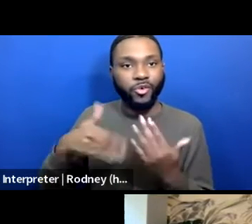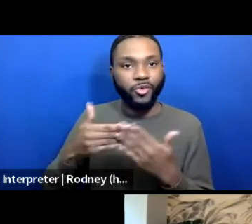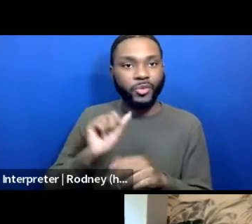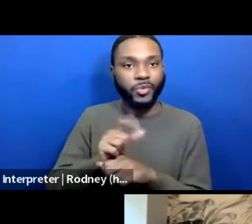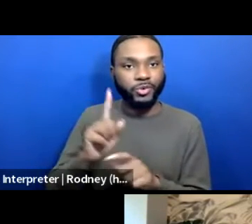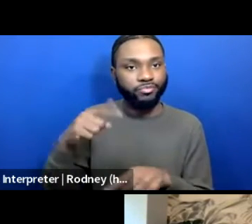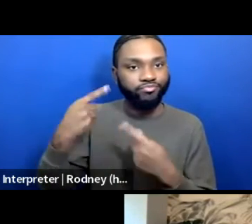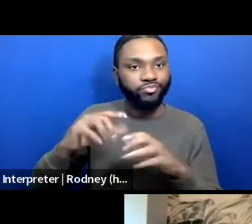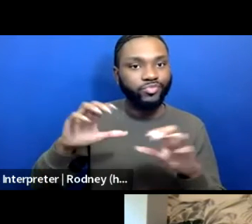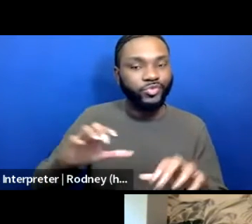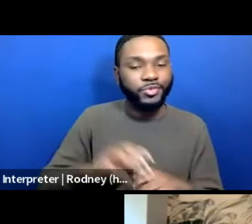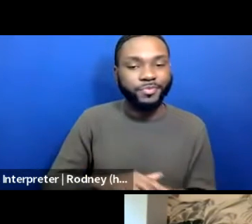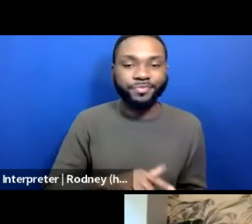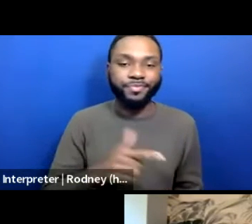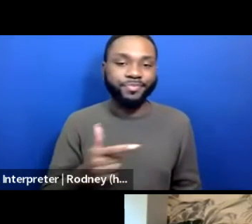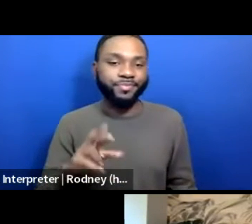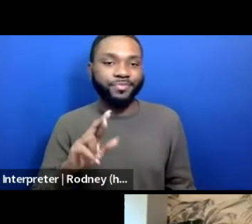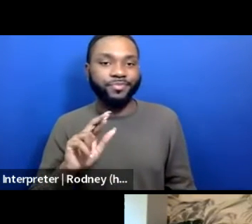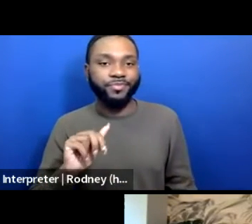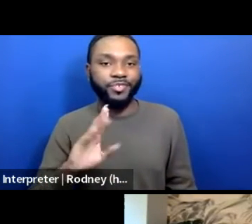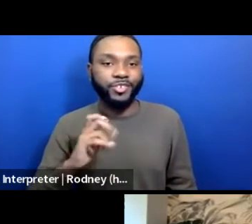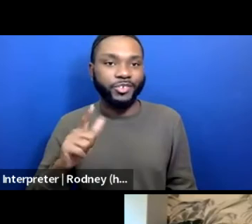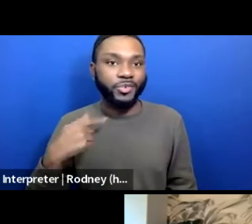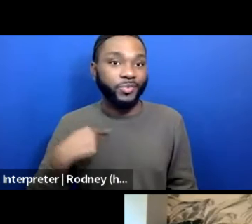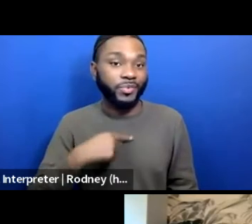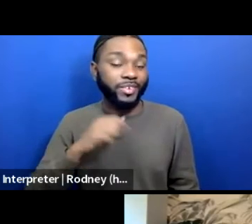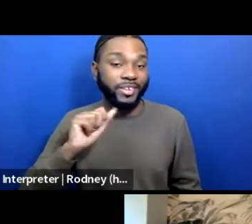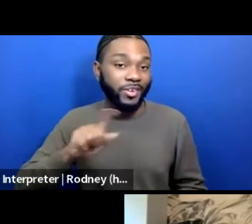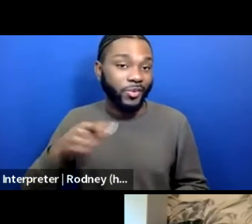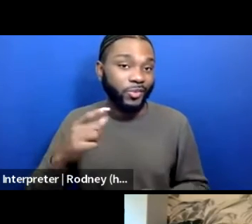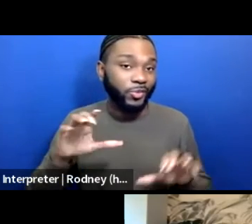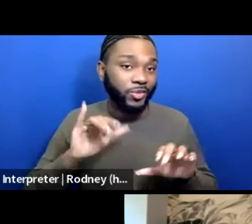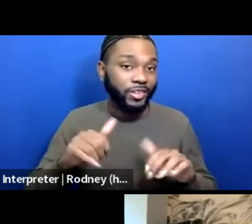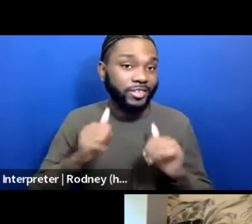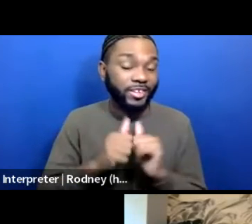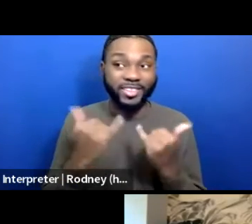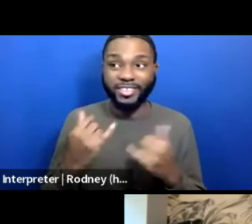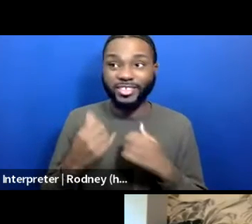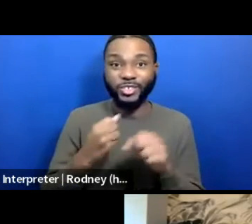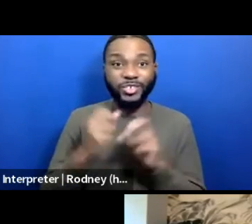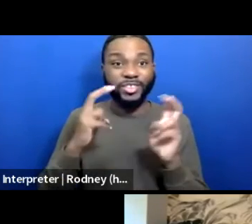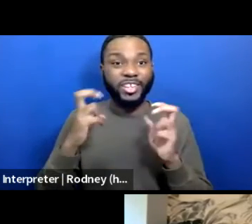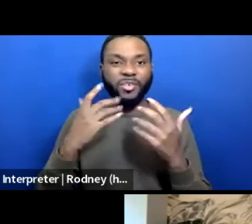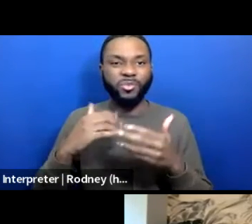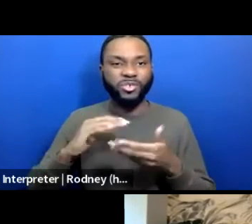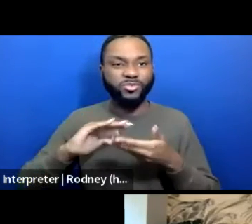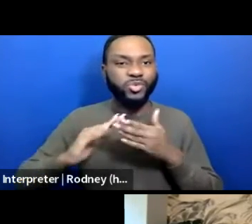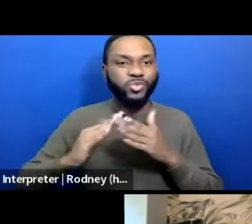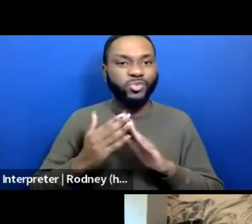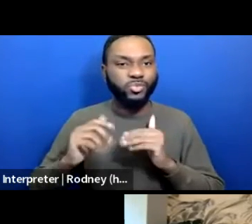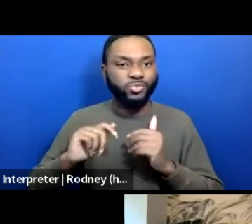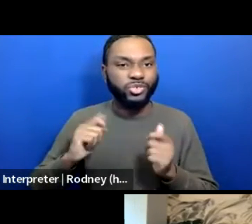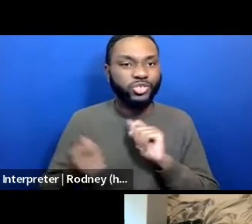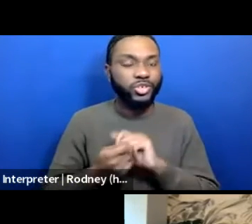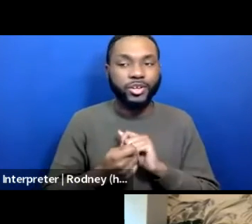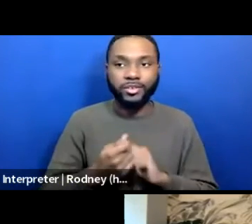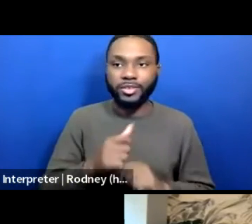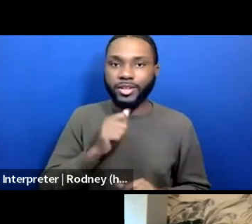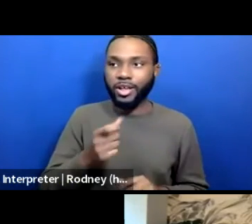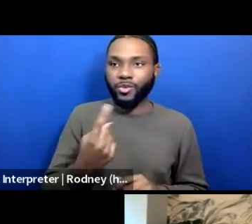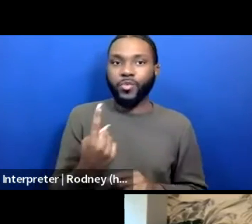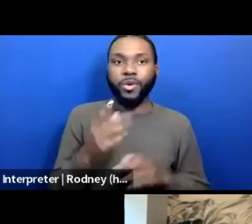Listen, we can only do this together. PAL's theme this year is communal change. There is no single person who can enter a space